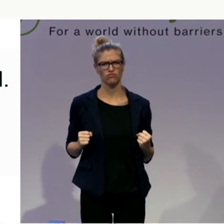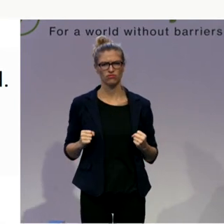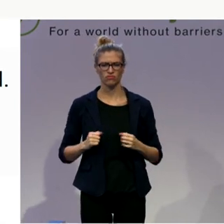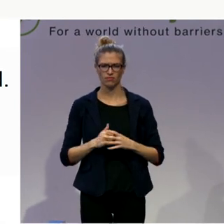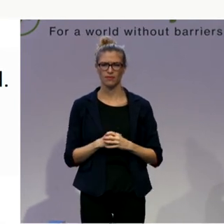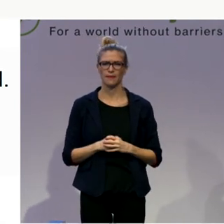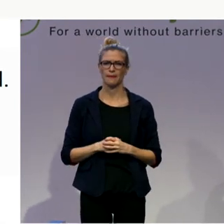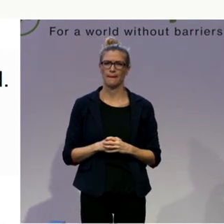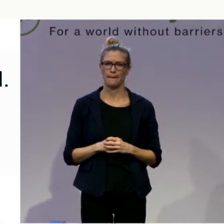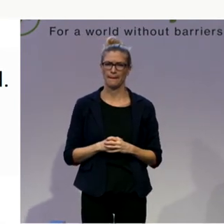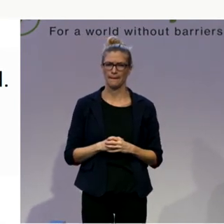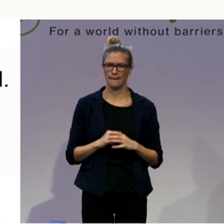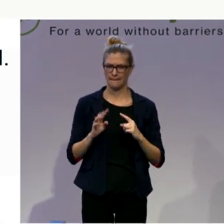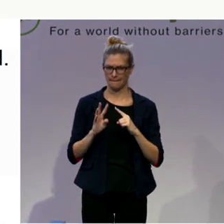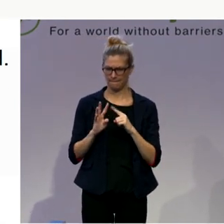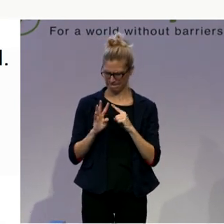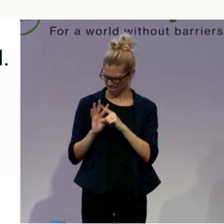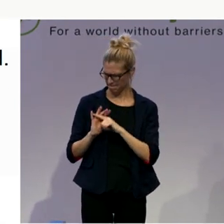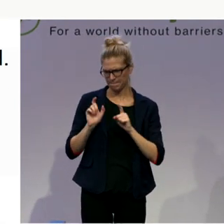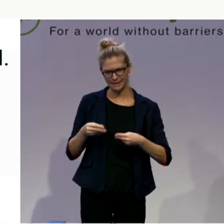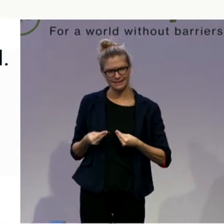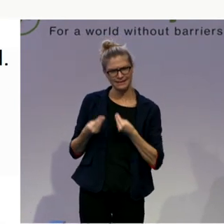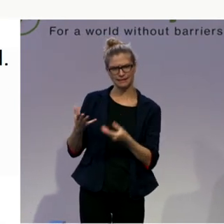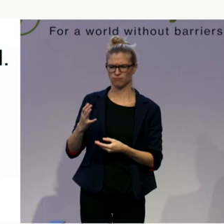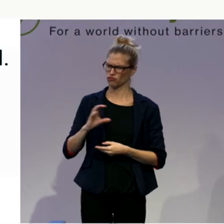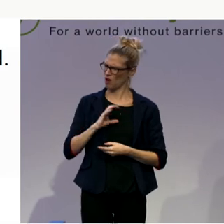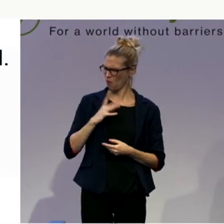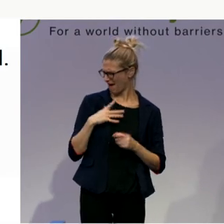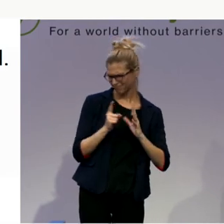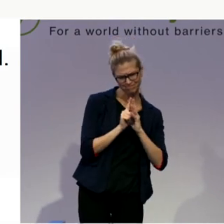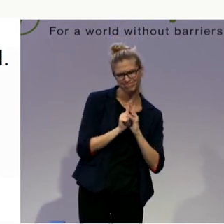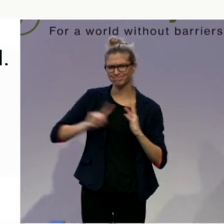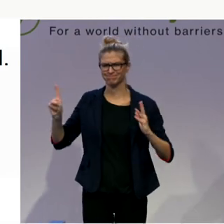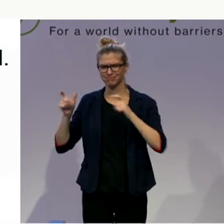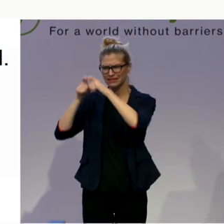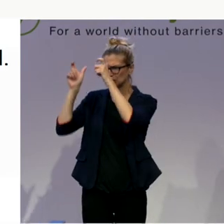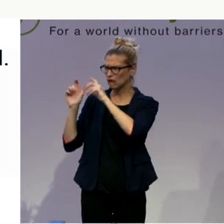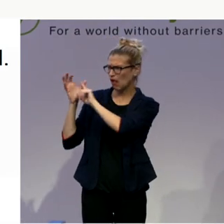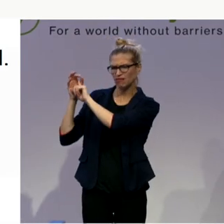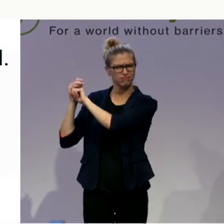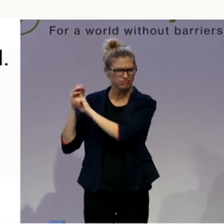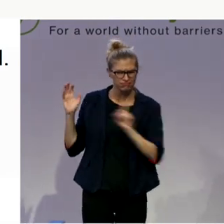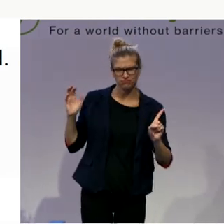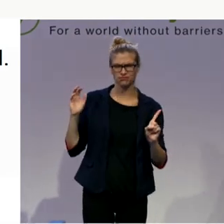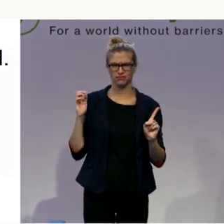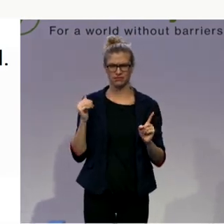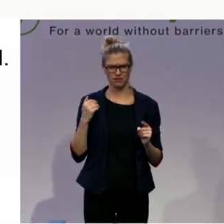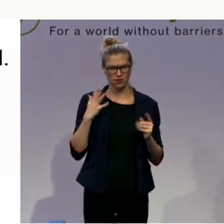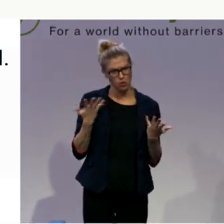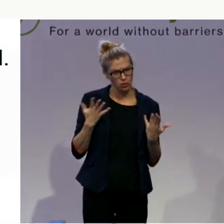Children have the chance to get out of the institution or either not to get inside. Because we know the solution.